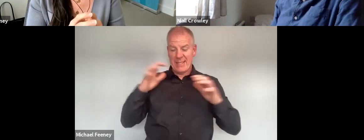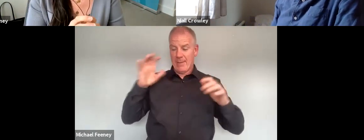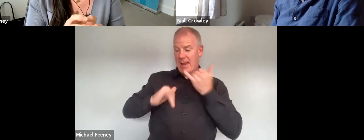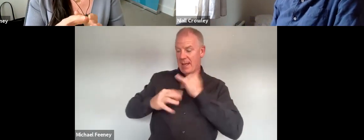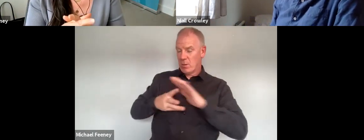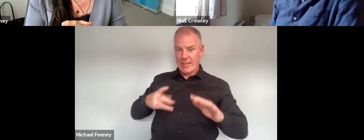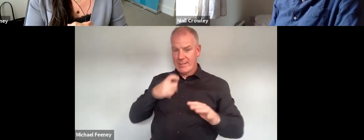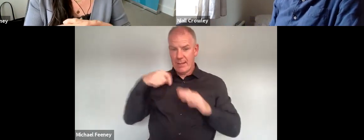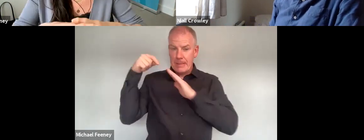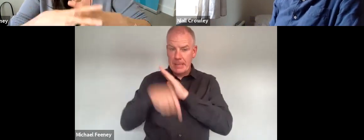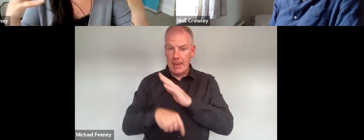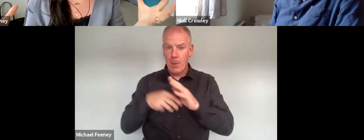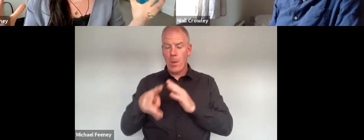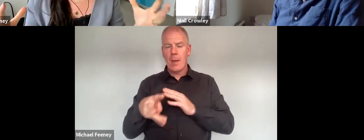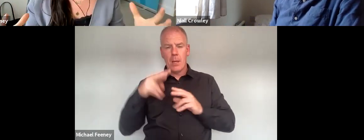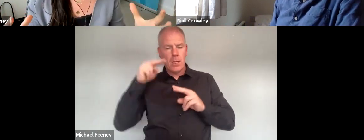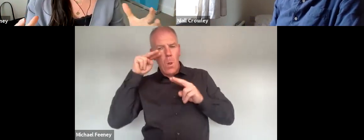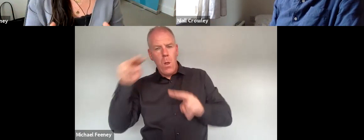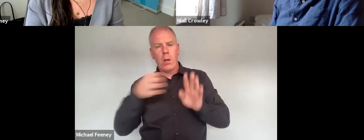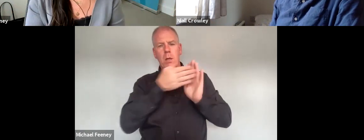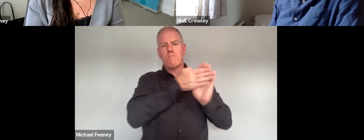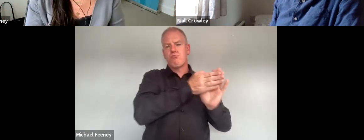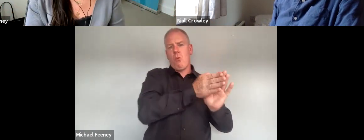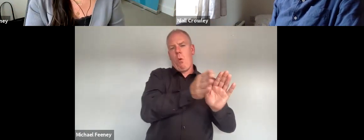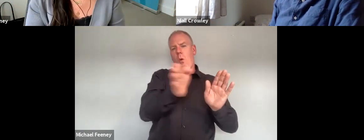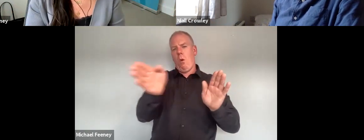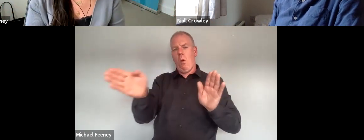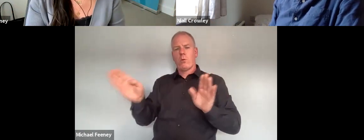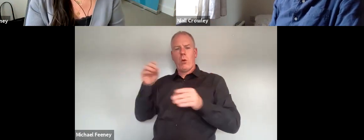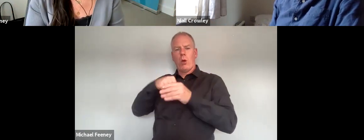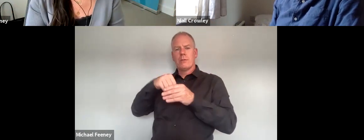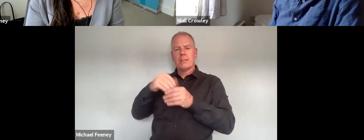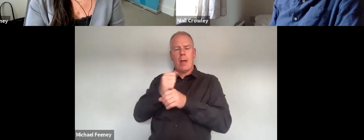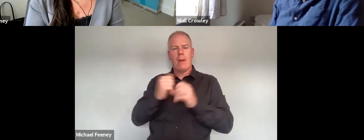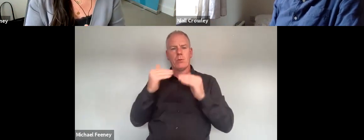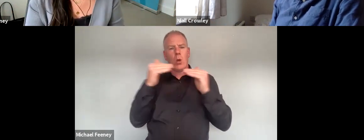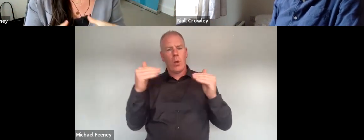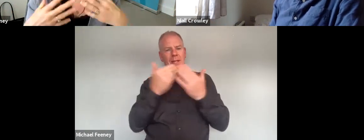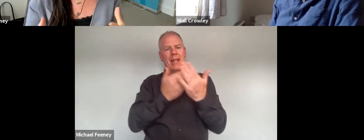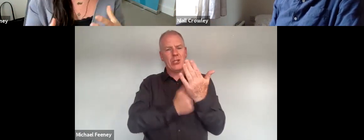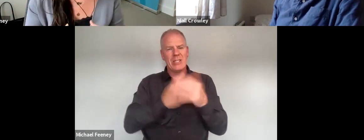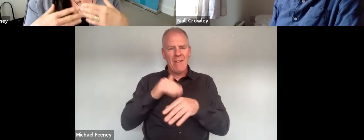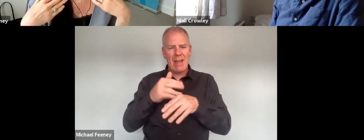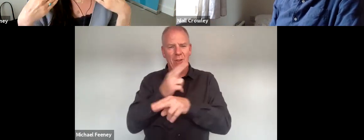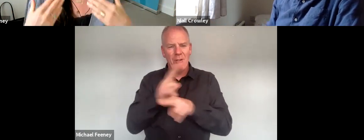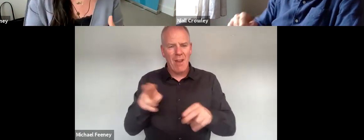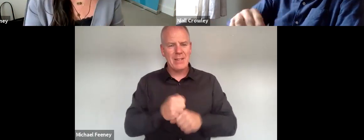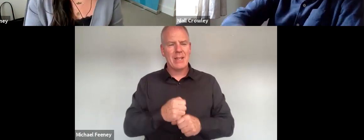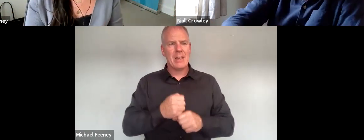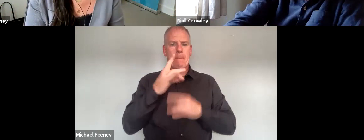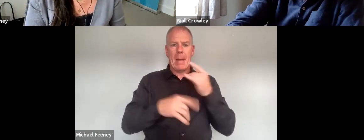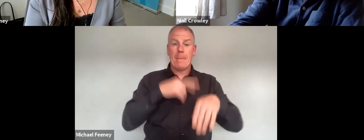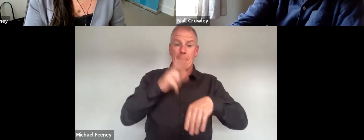on this in depth but really to look at the broader picture of the equality legislation and how effective it's been so strengthening those specific grounds